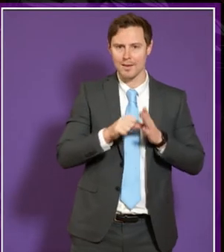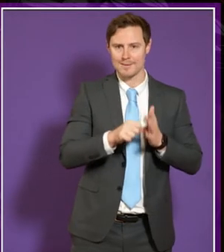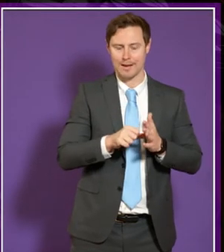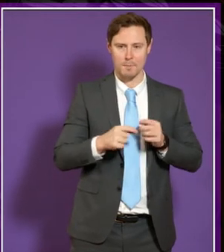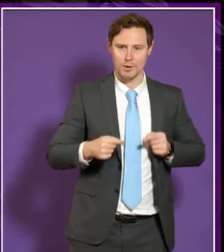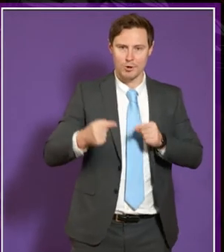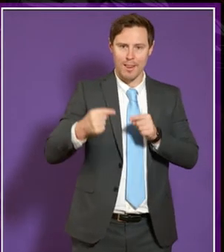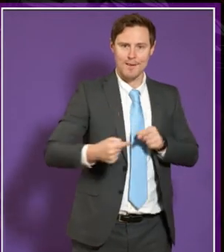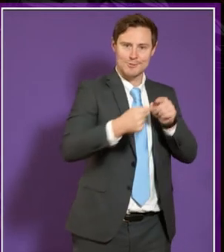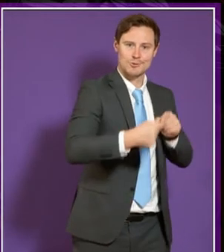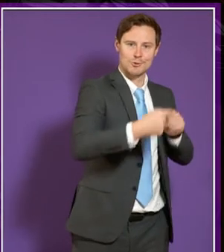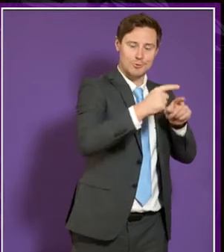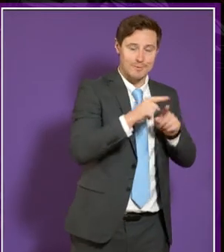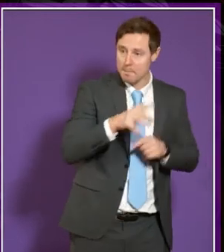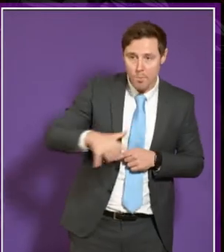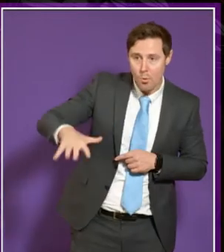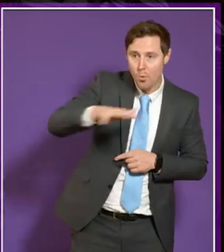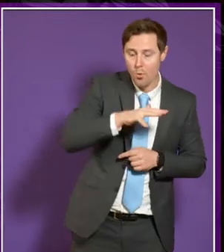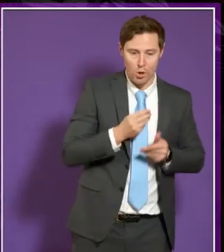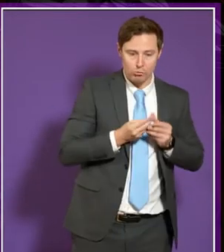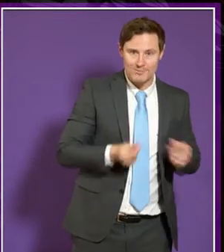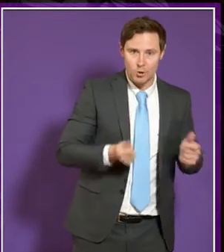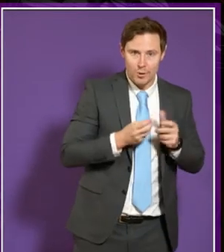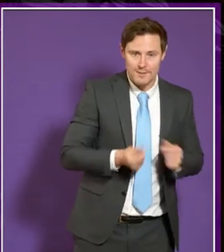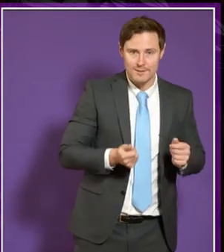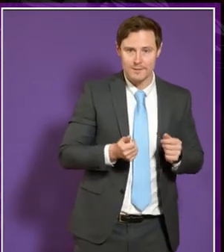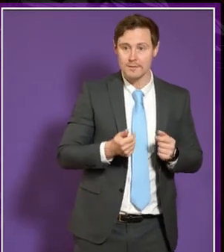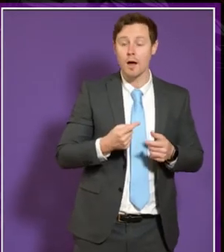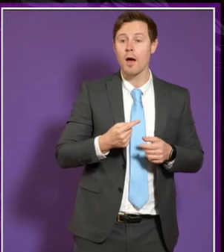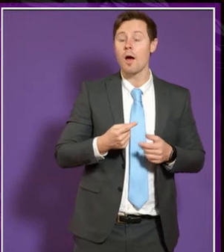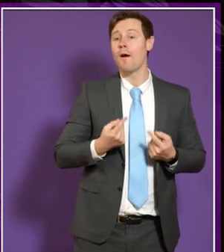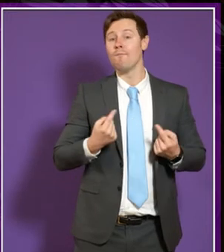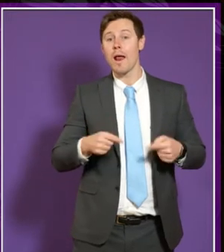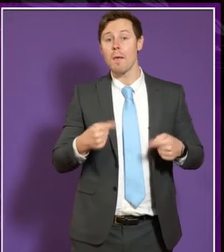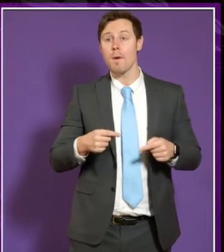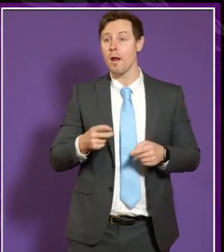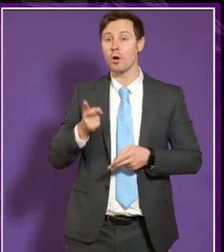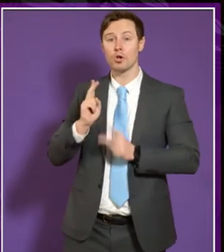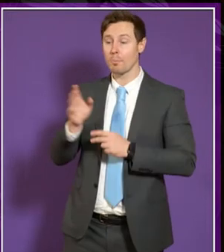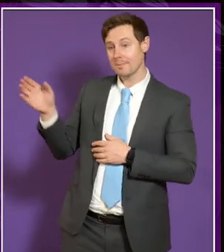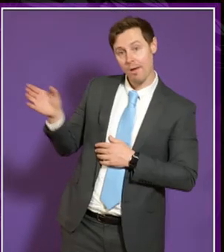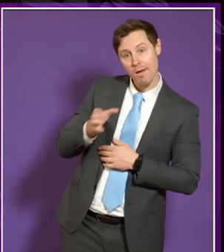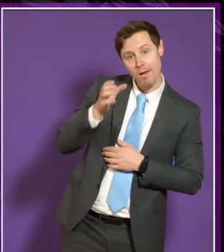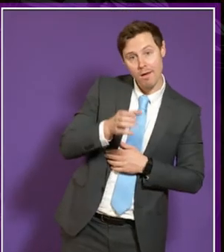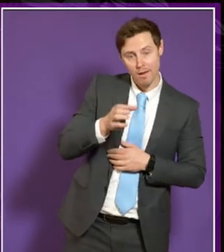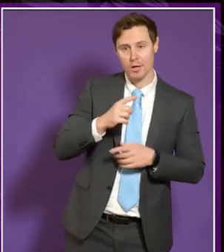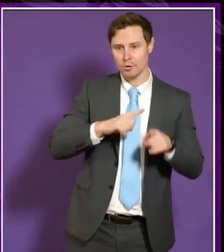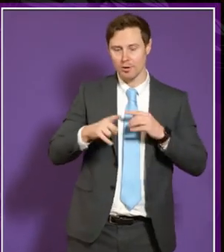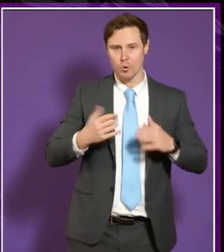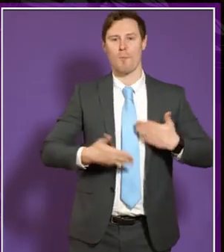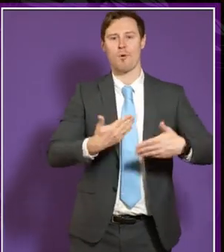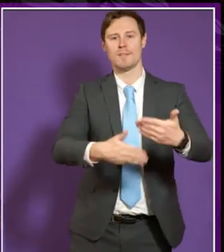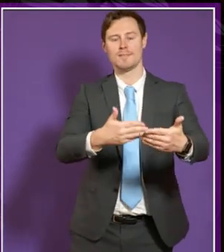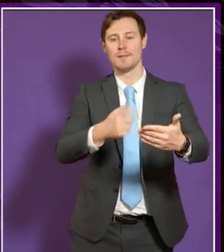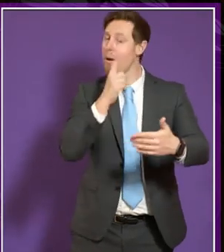everyone else in terms of resources and the availability of sign language interpreters to bring some of this work forward